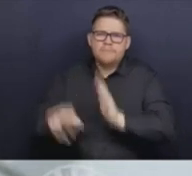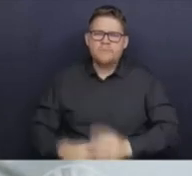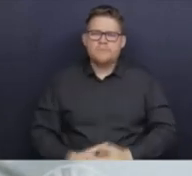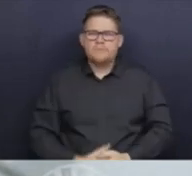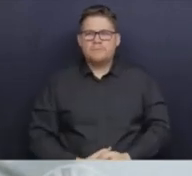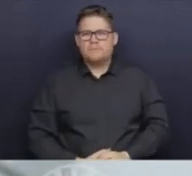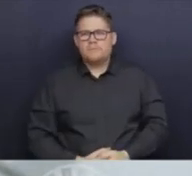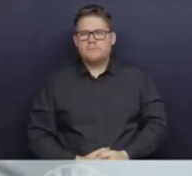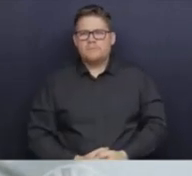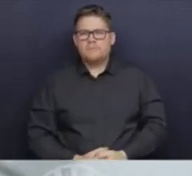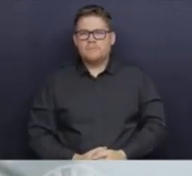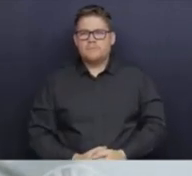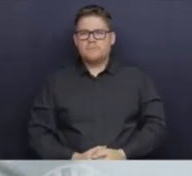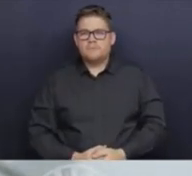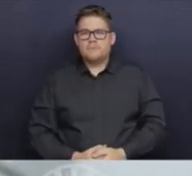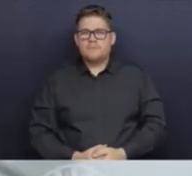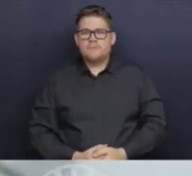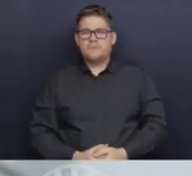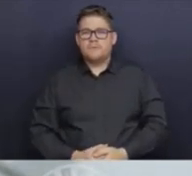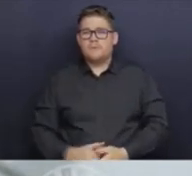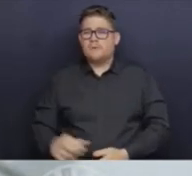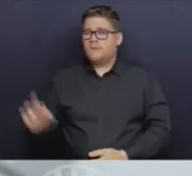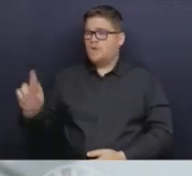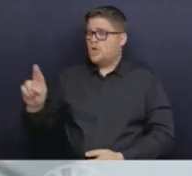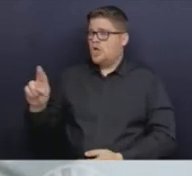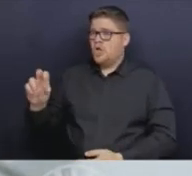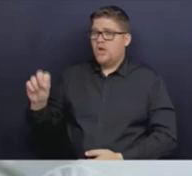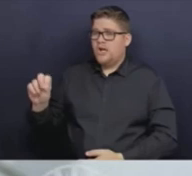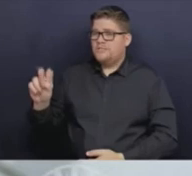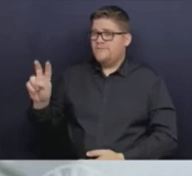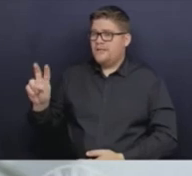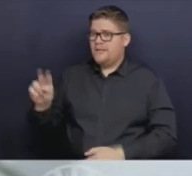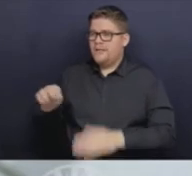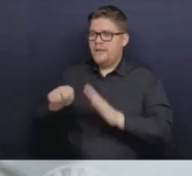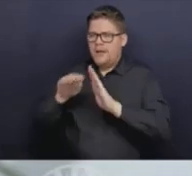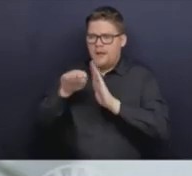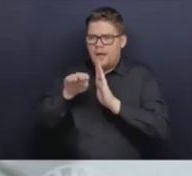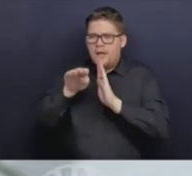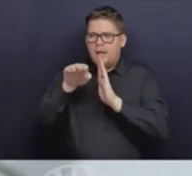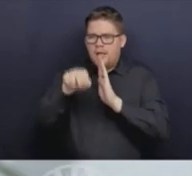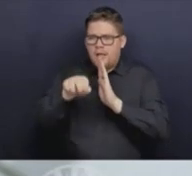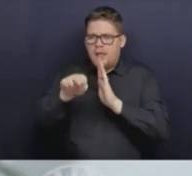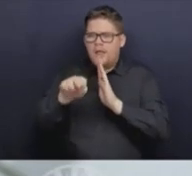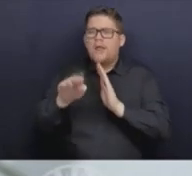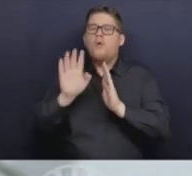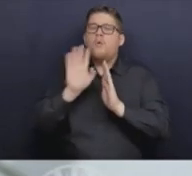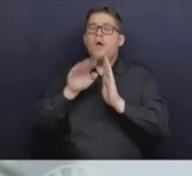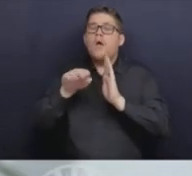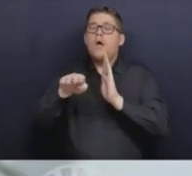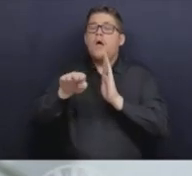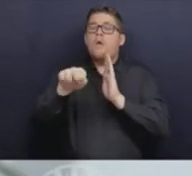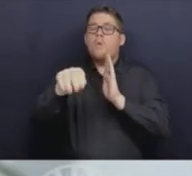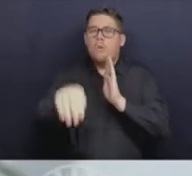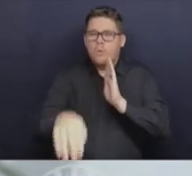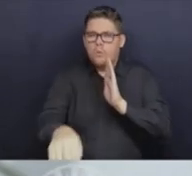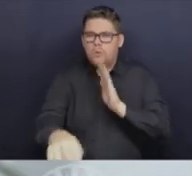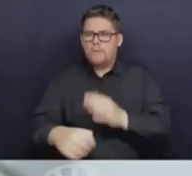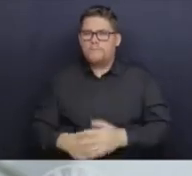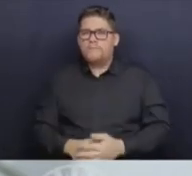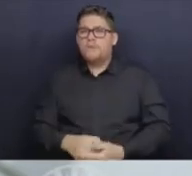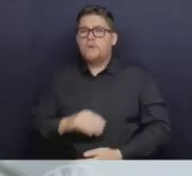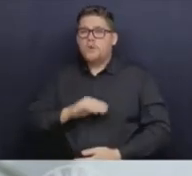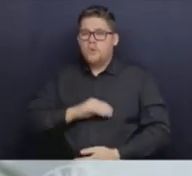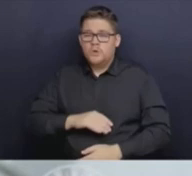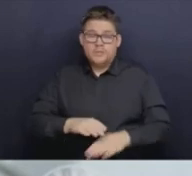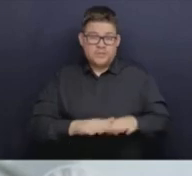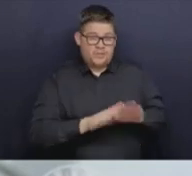to continue. It's leveled off and we'll see it coming down. Um, thankfully, uh, it's come down in children and we're seeing it more in, uh, some